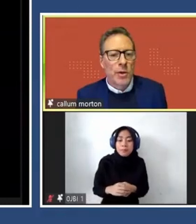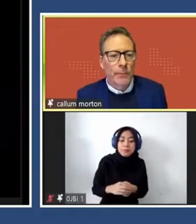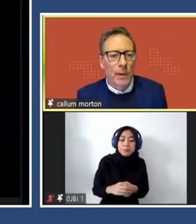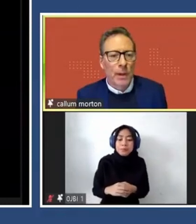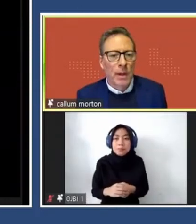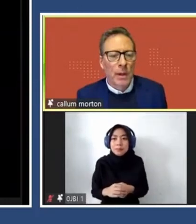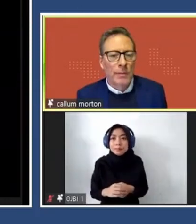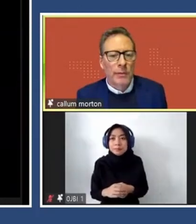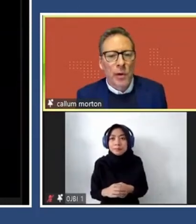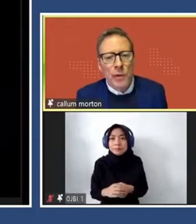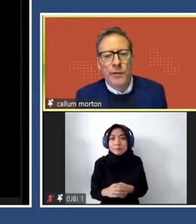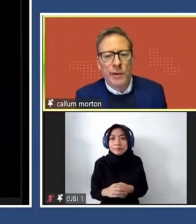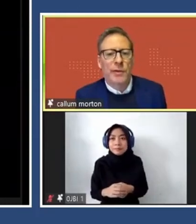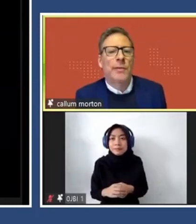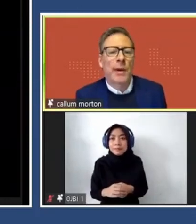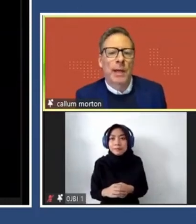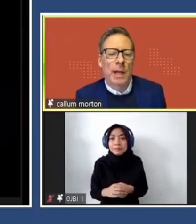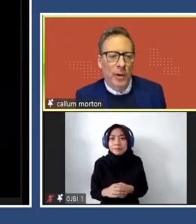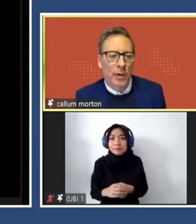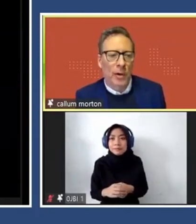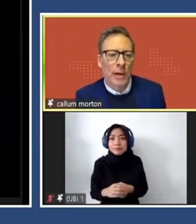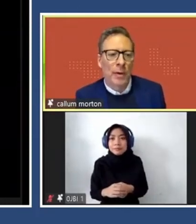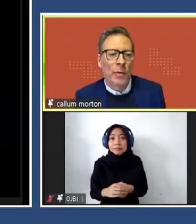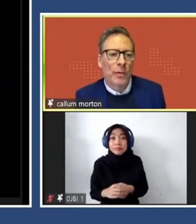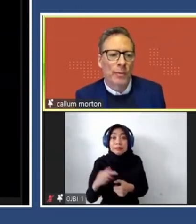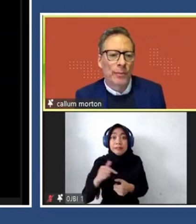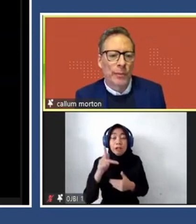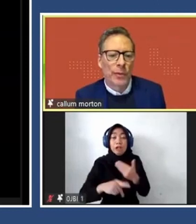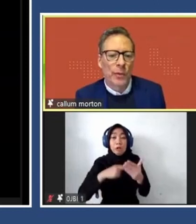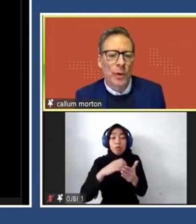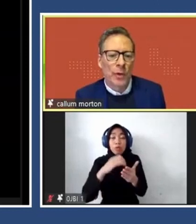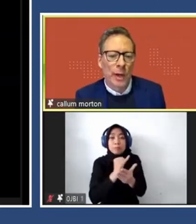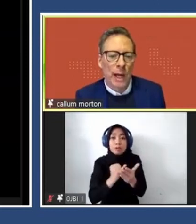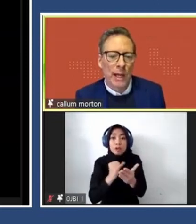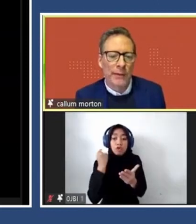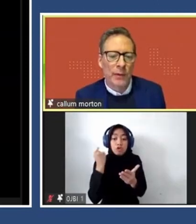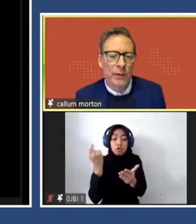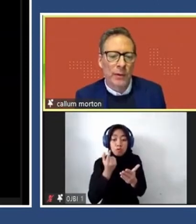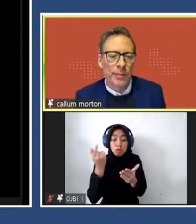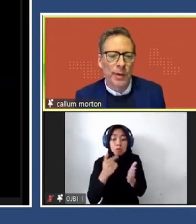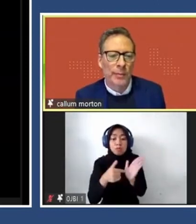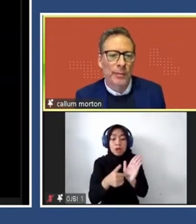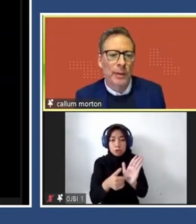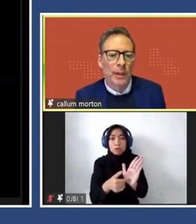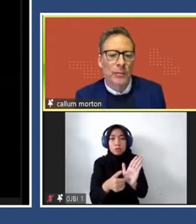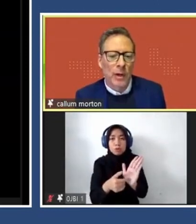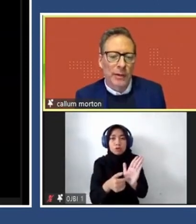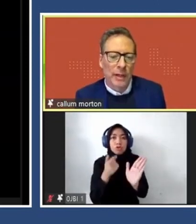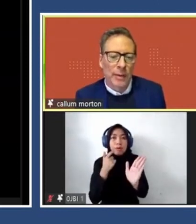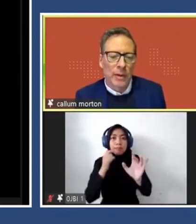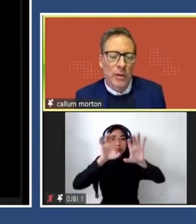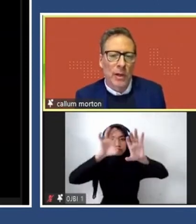drove this public art program through, on the one hand, if you look at the bottom